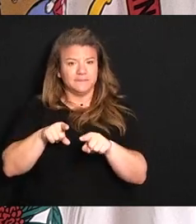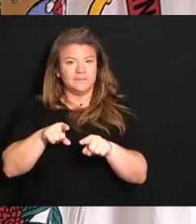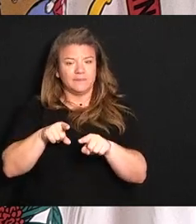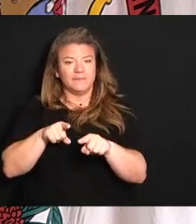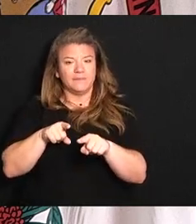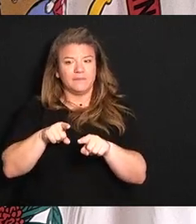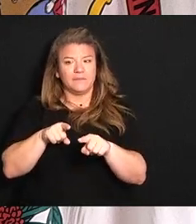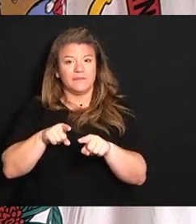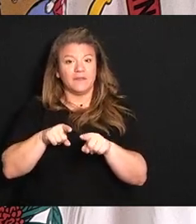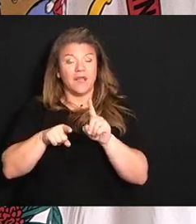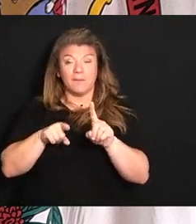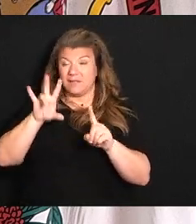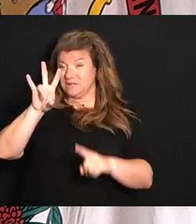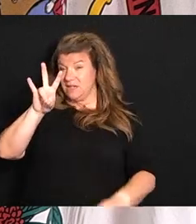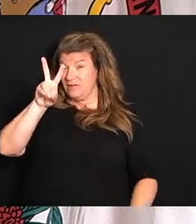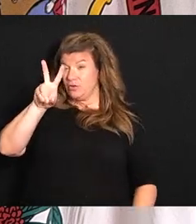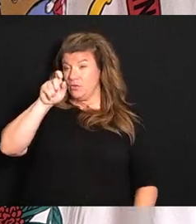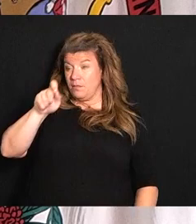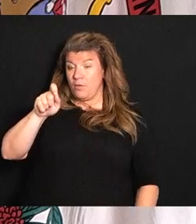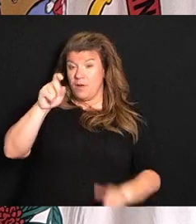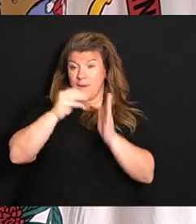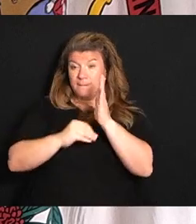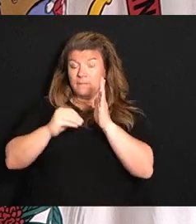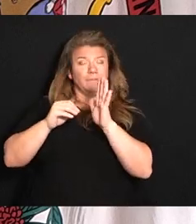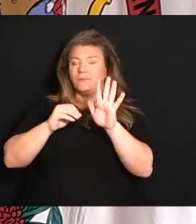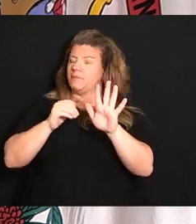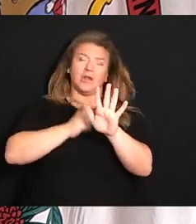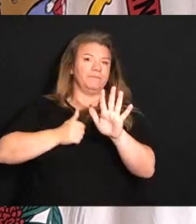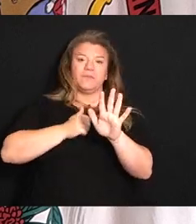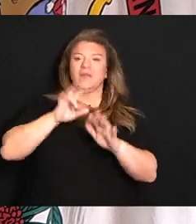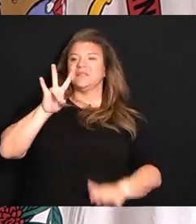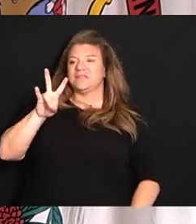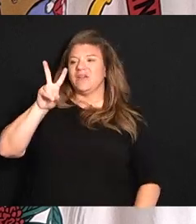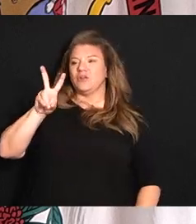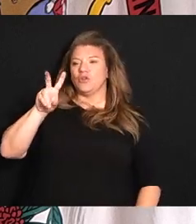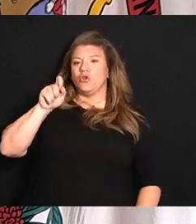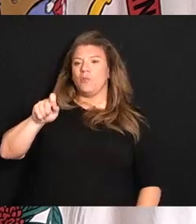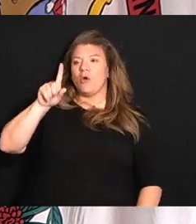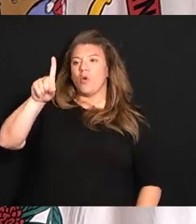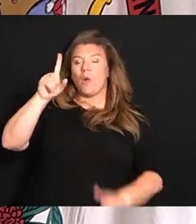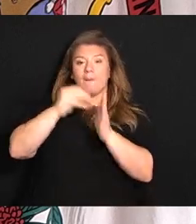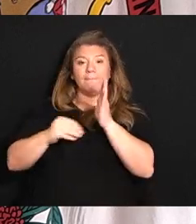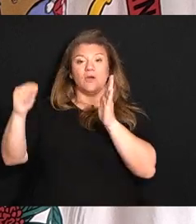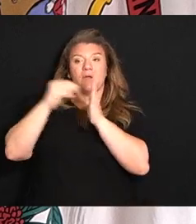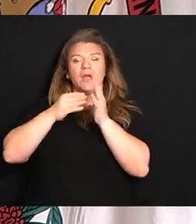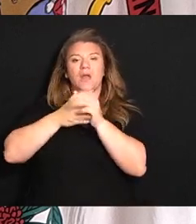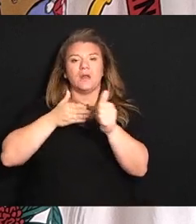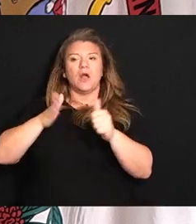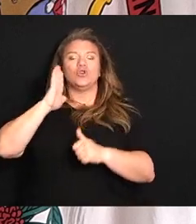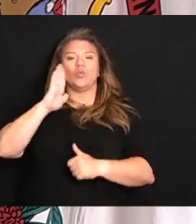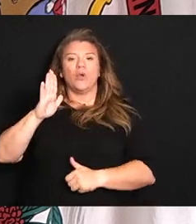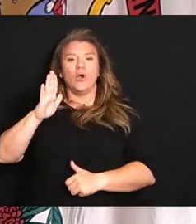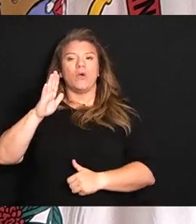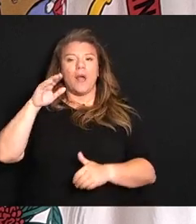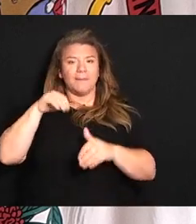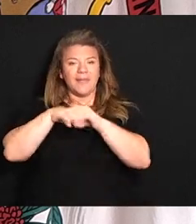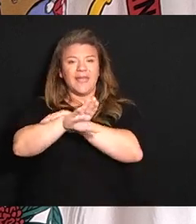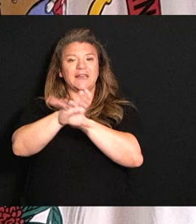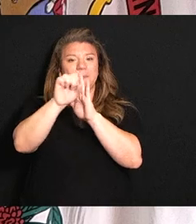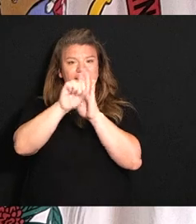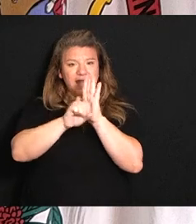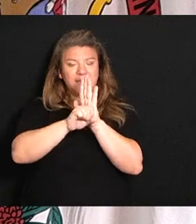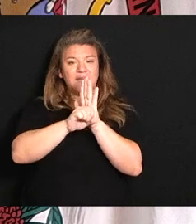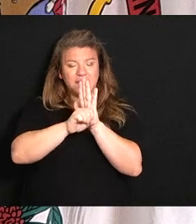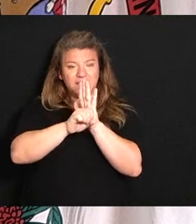But that's $72.1 million is going to be coming into our state.